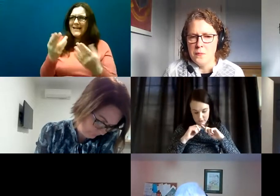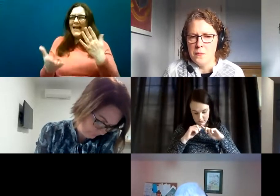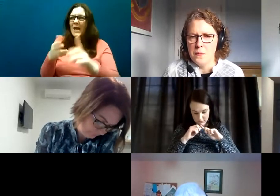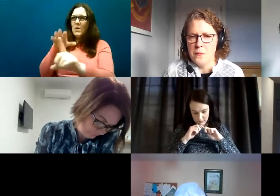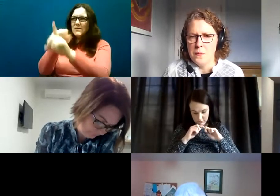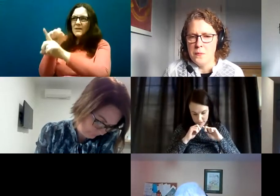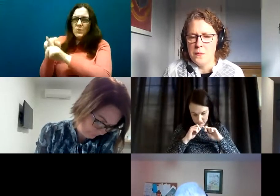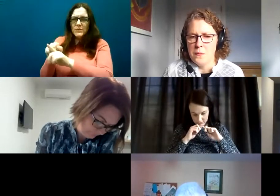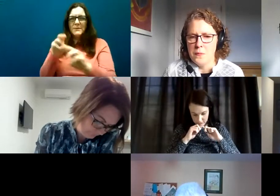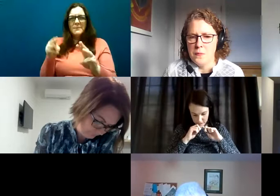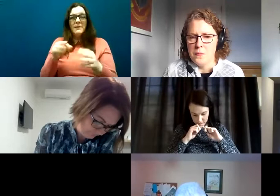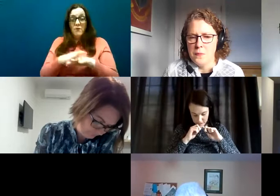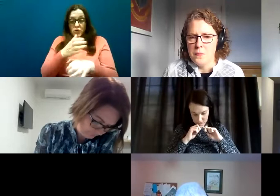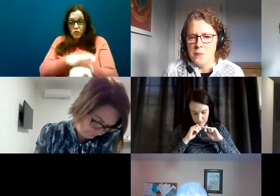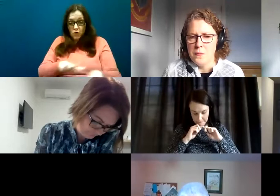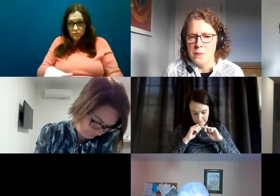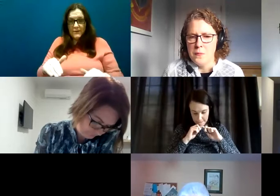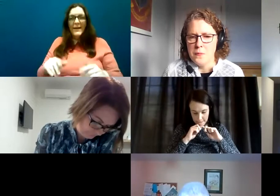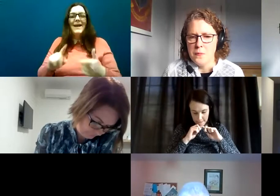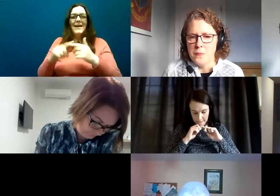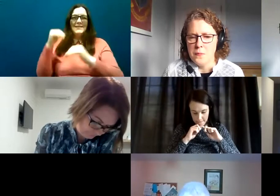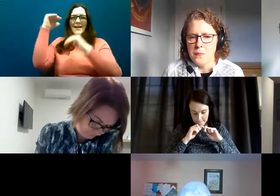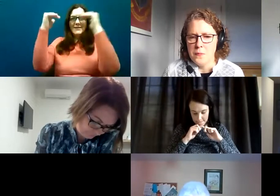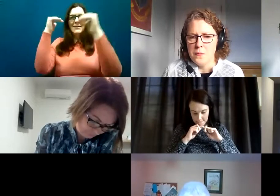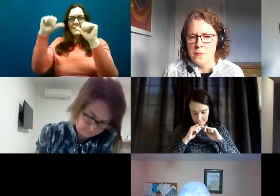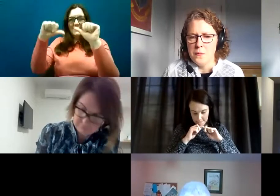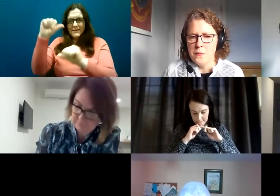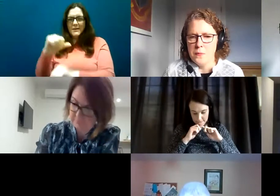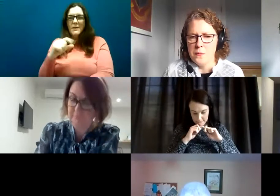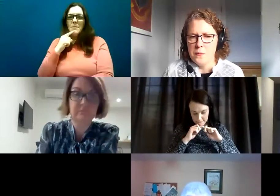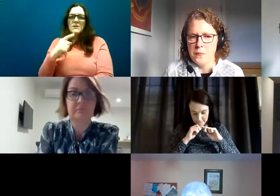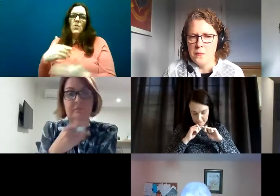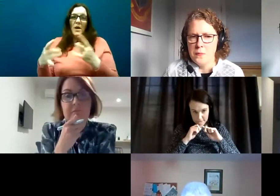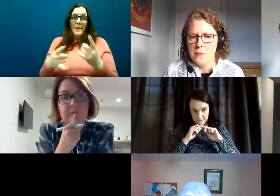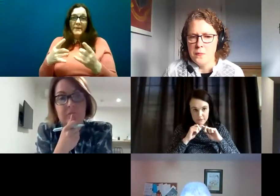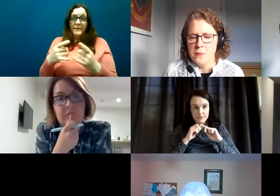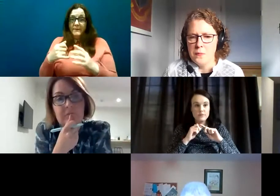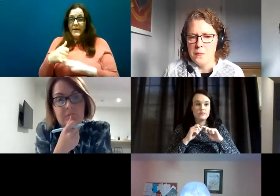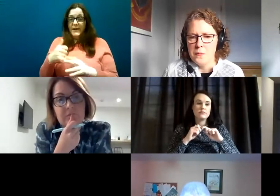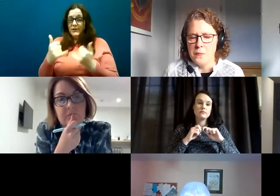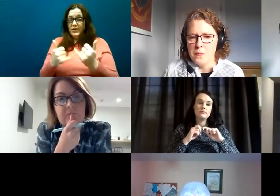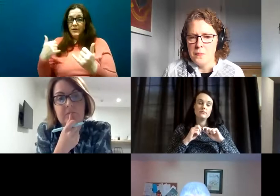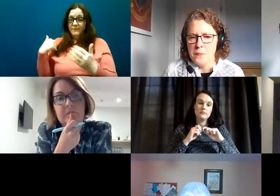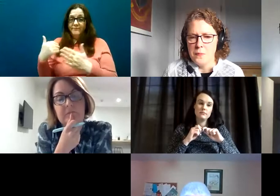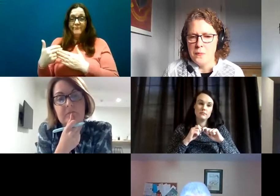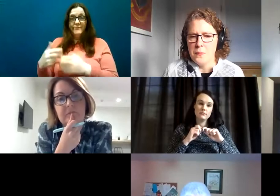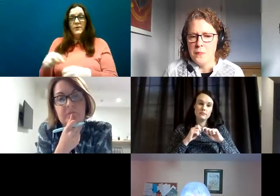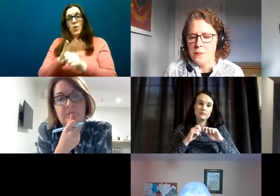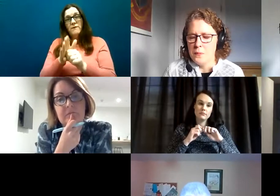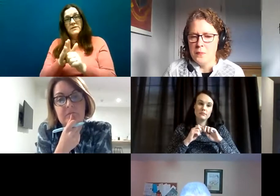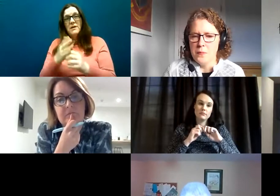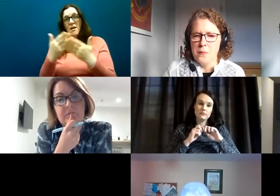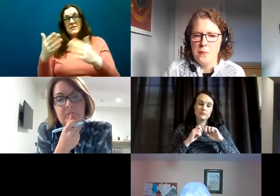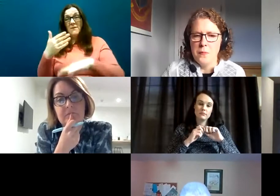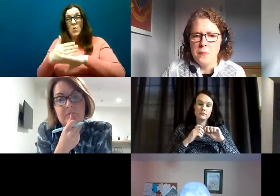both for children and for adults unfortunately because of the year that we've had a lot of the work of that committee has